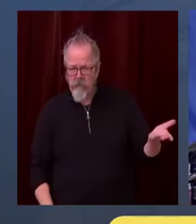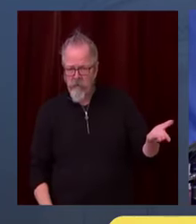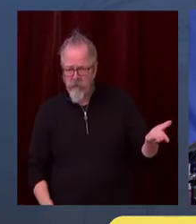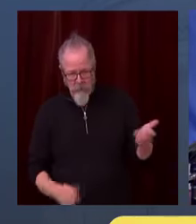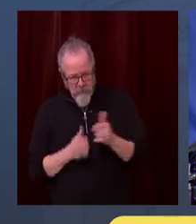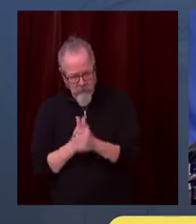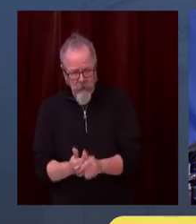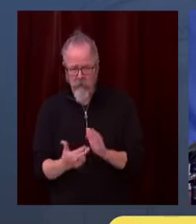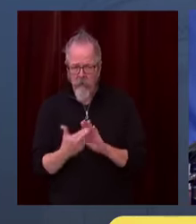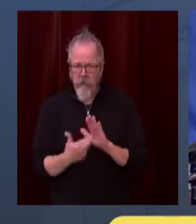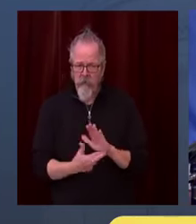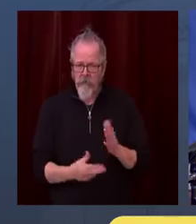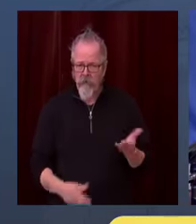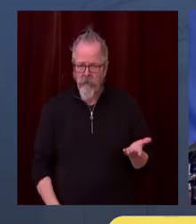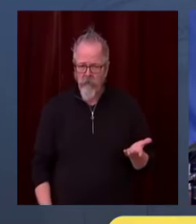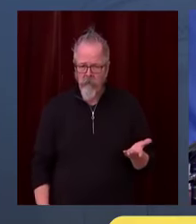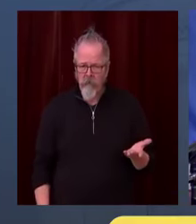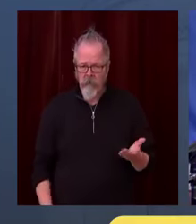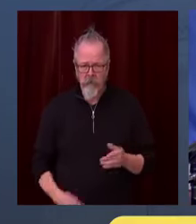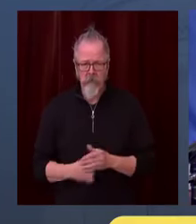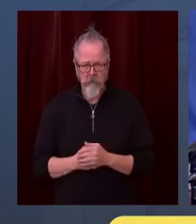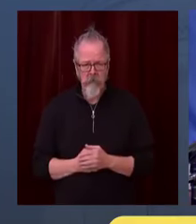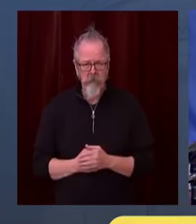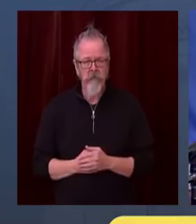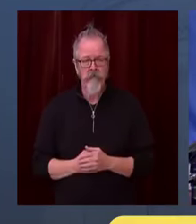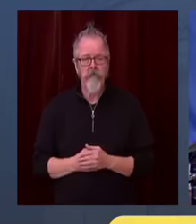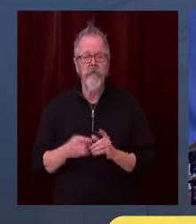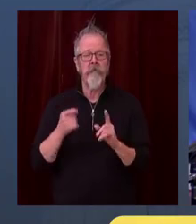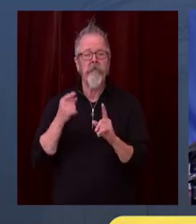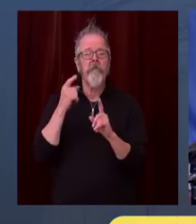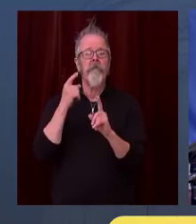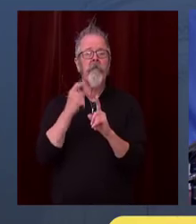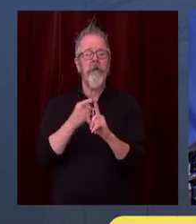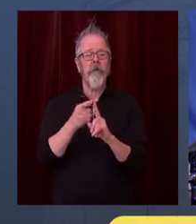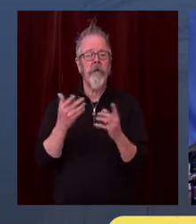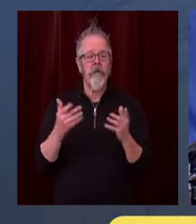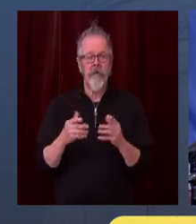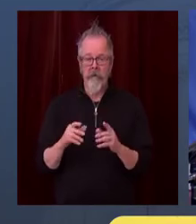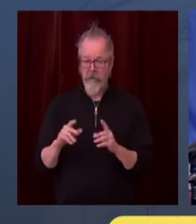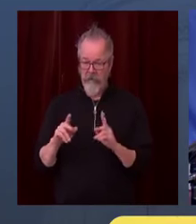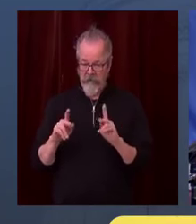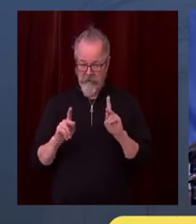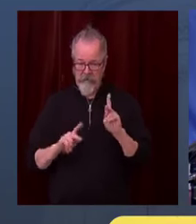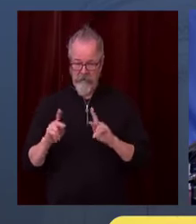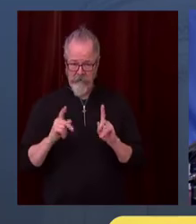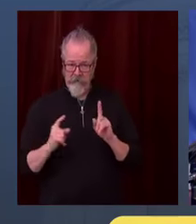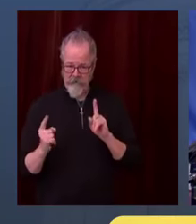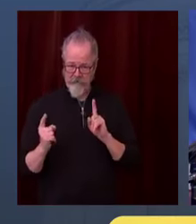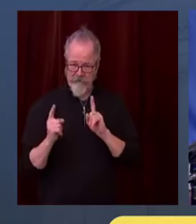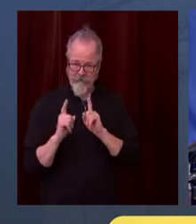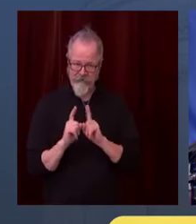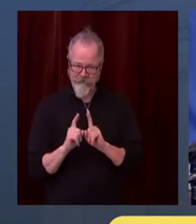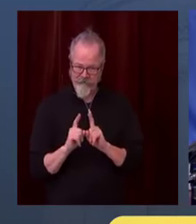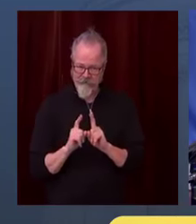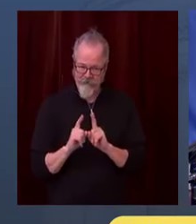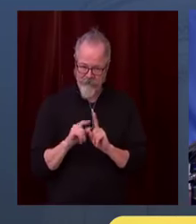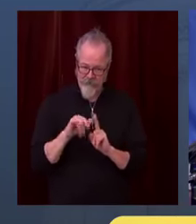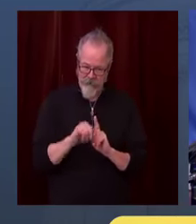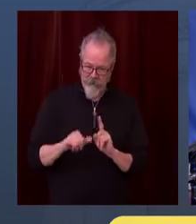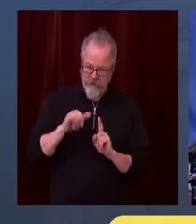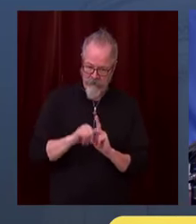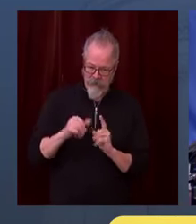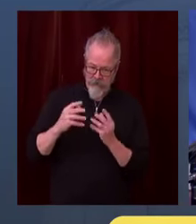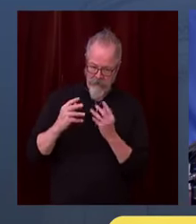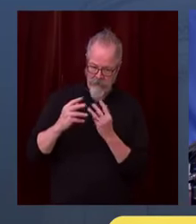incidence of people being close together in multiple environments, all of which in some total gave us